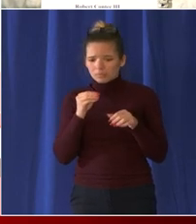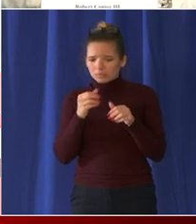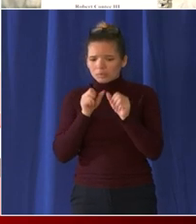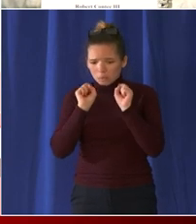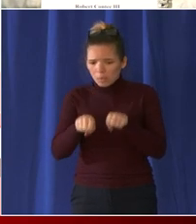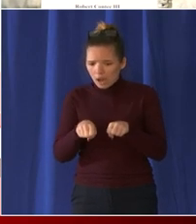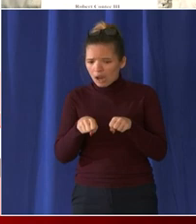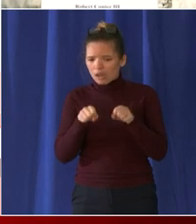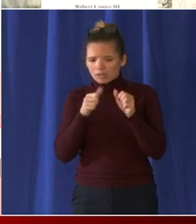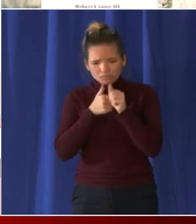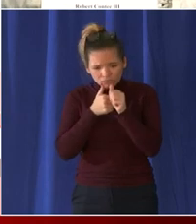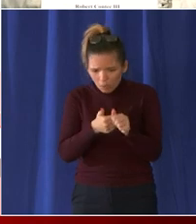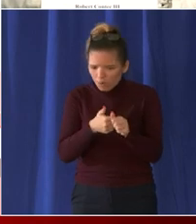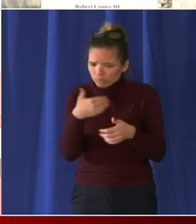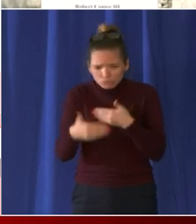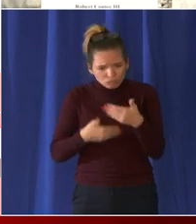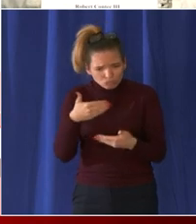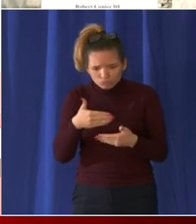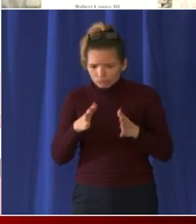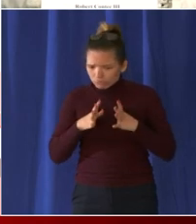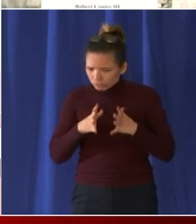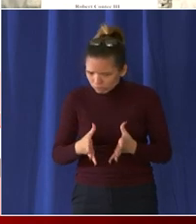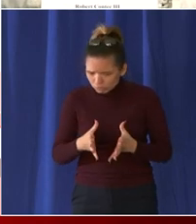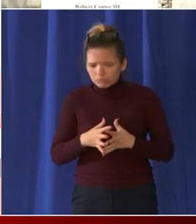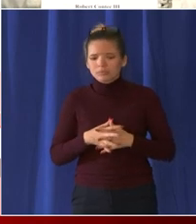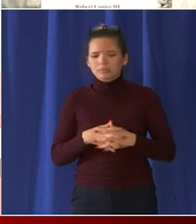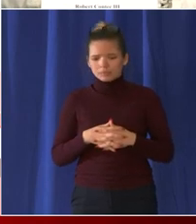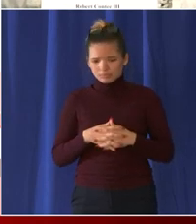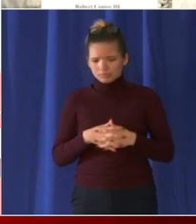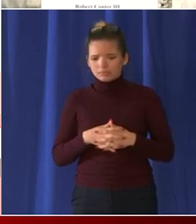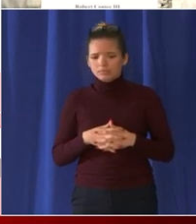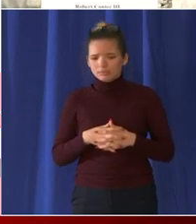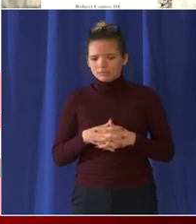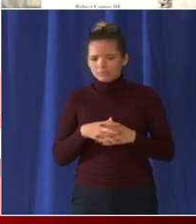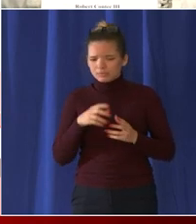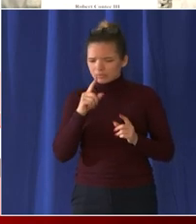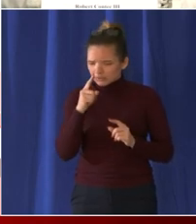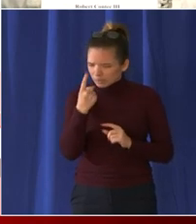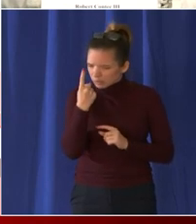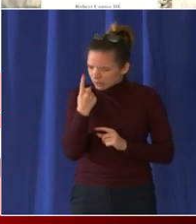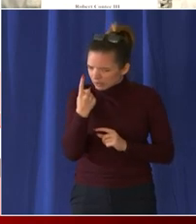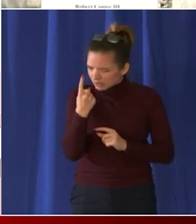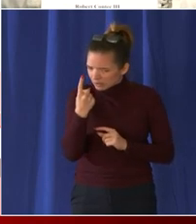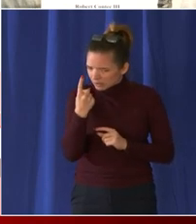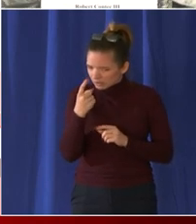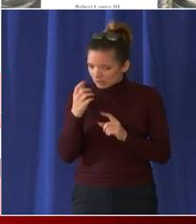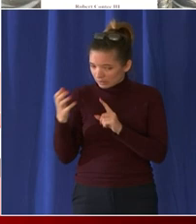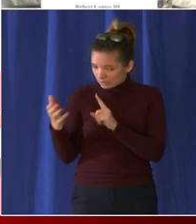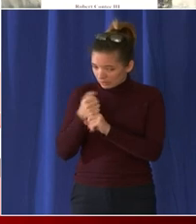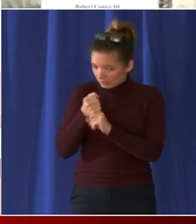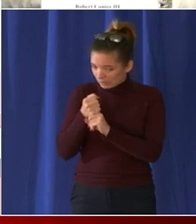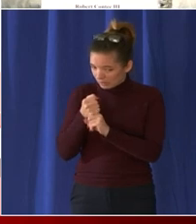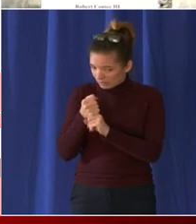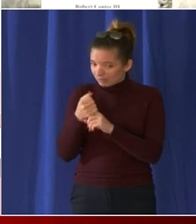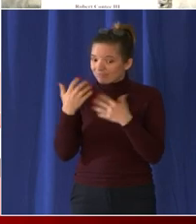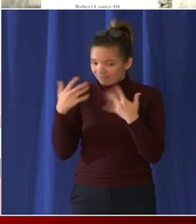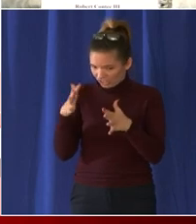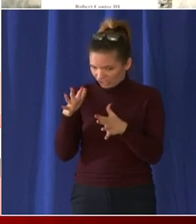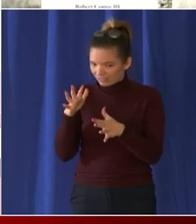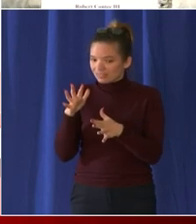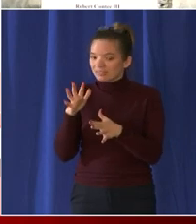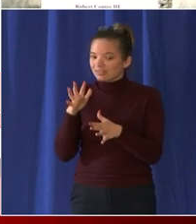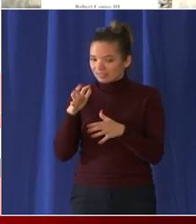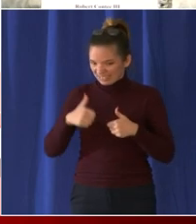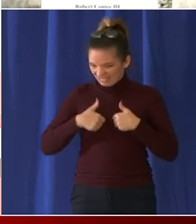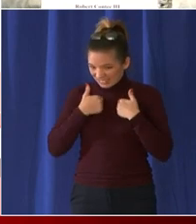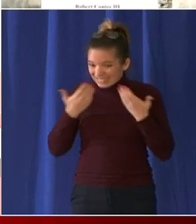one person of this whole investigation uh from the district of columbia who was arrested uh that the day of the